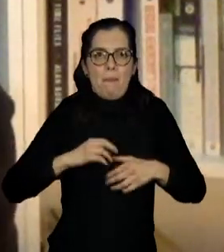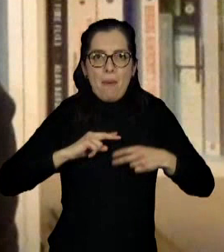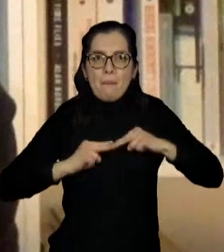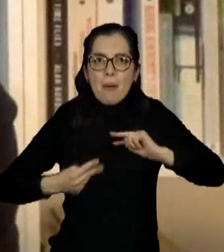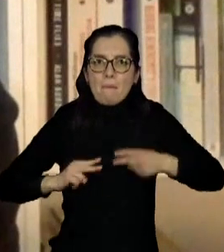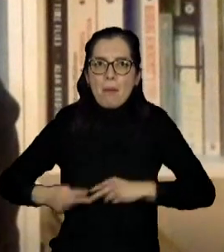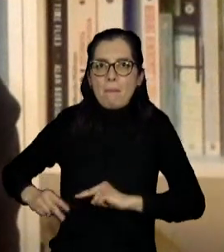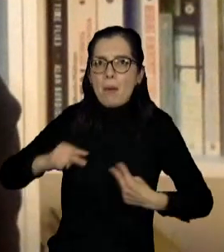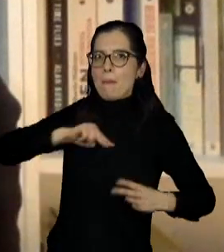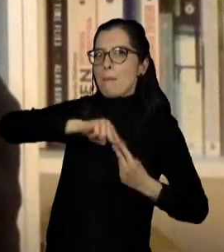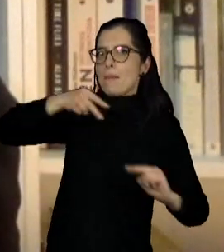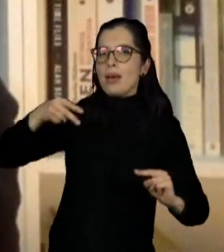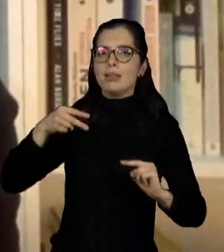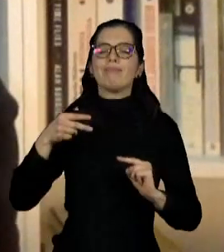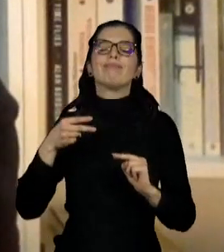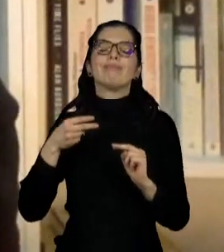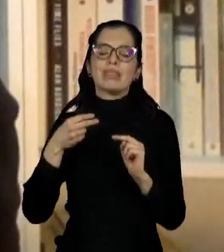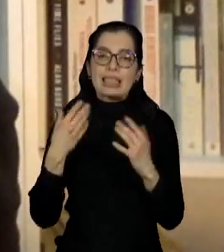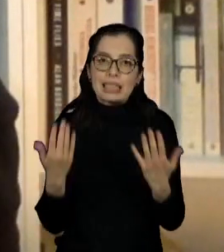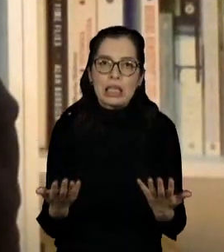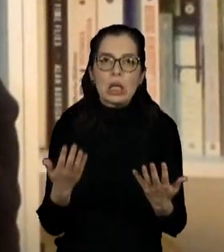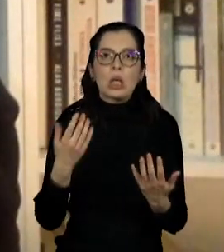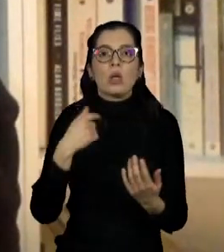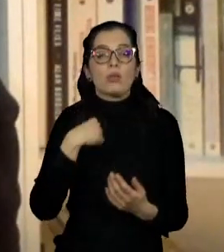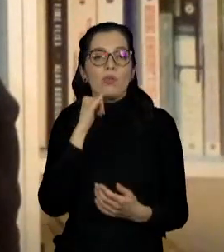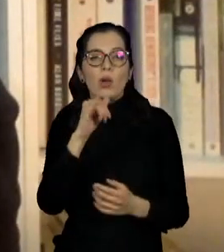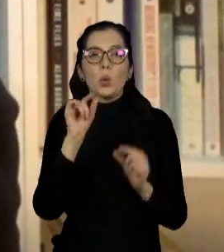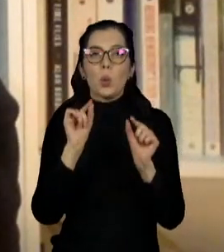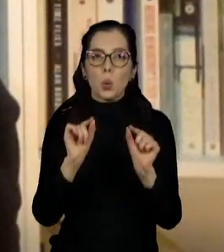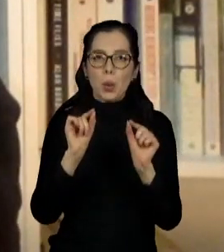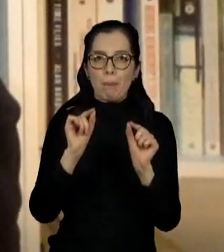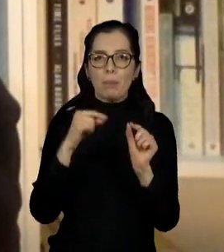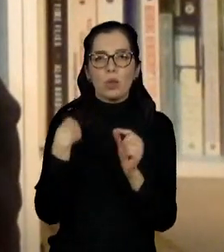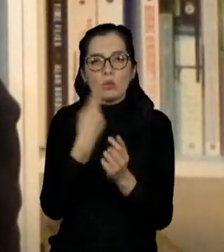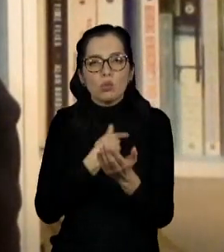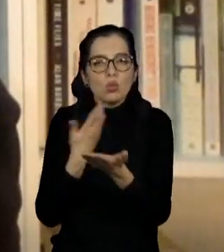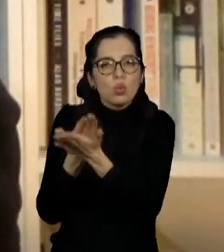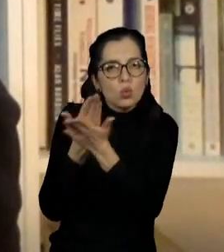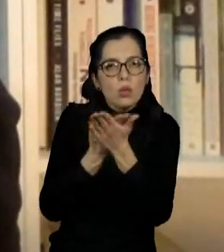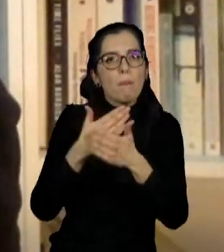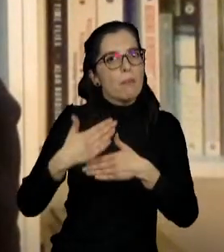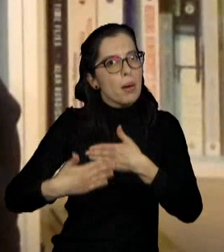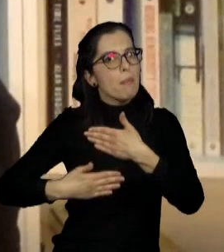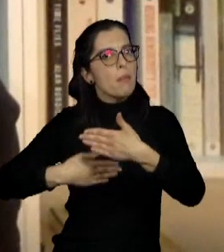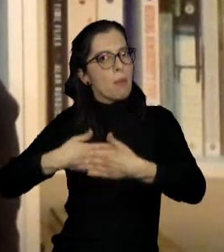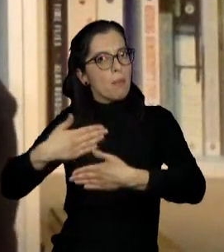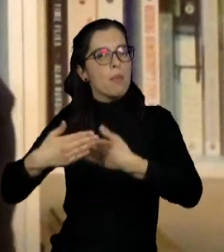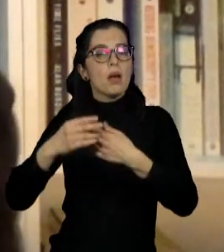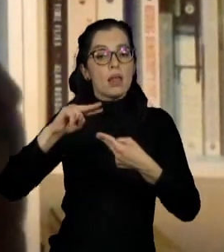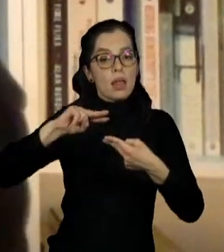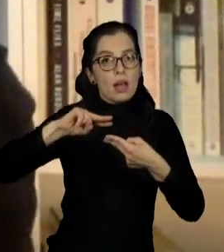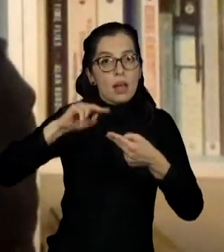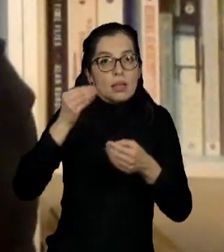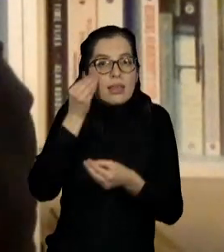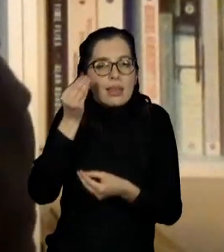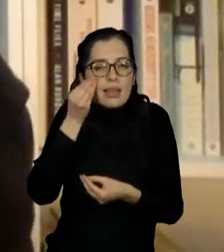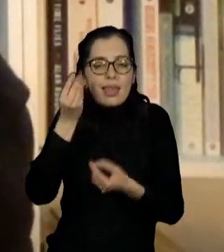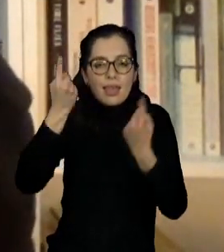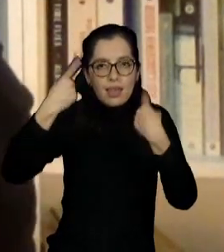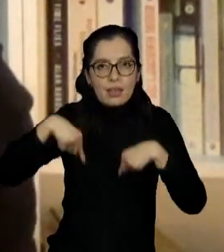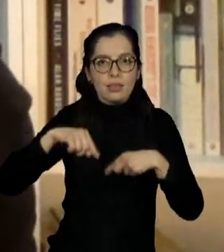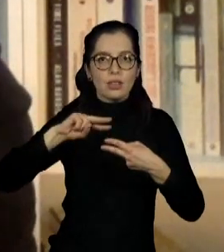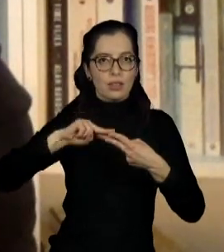thousands of genes. So I would say that we are making progress in the usefulness of genetic